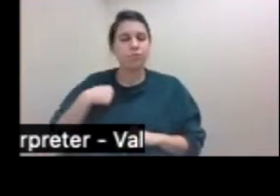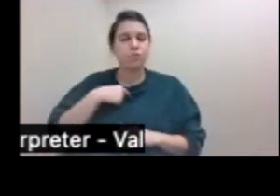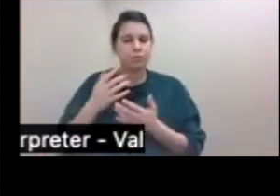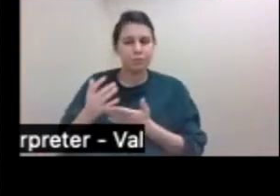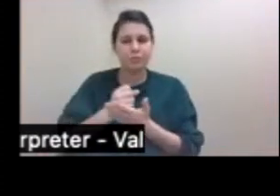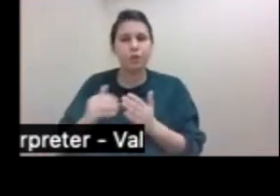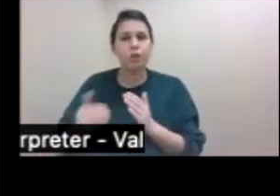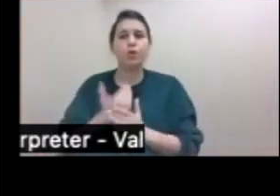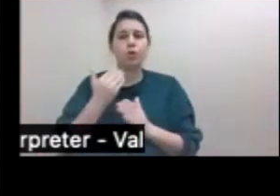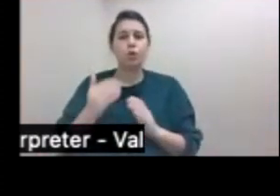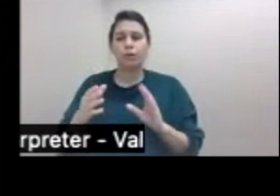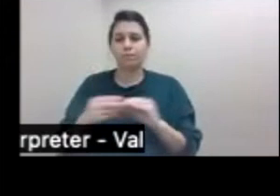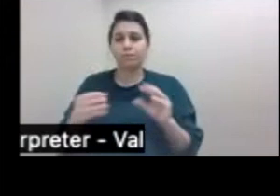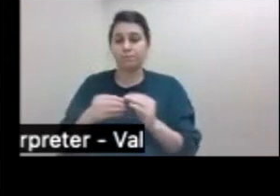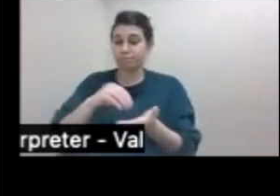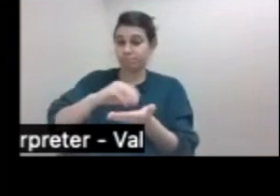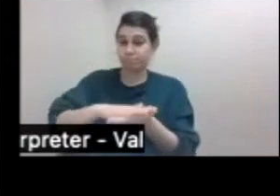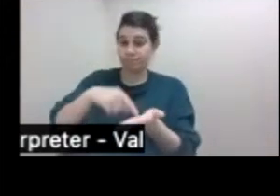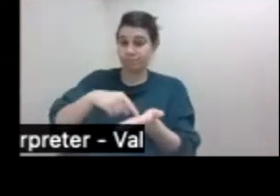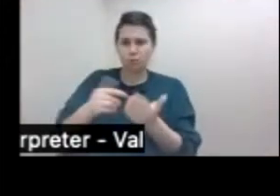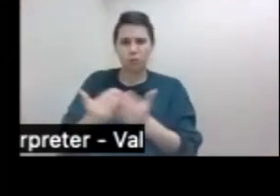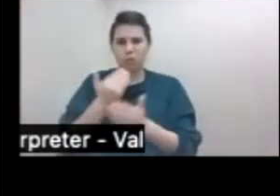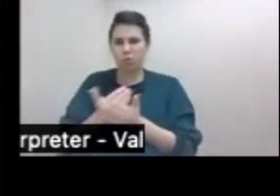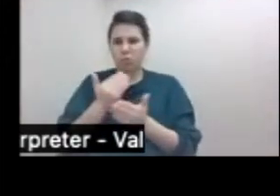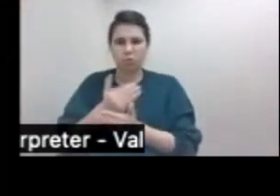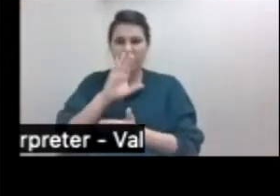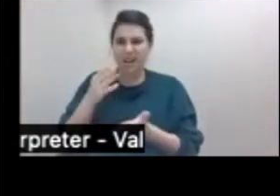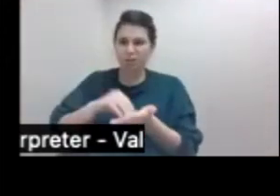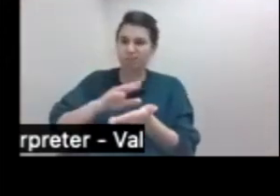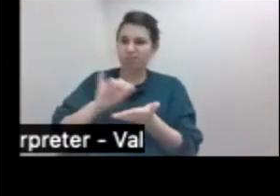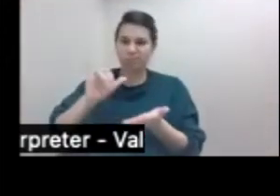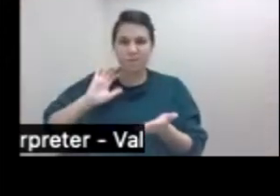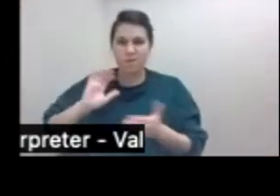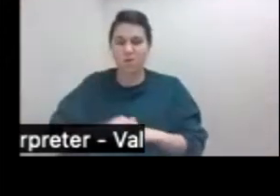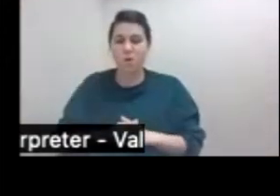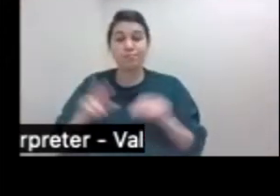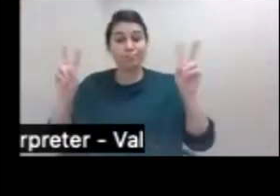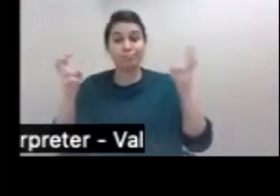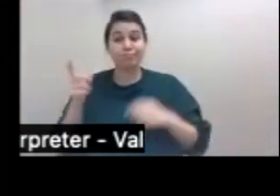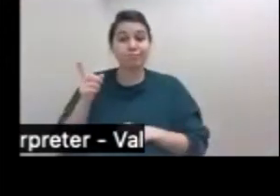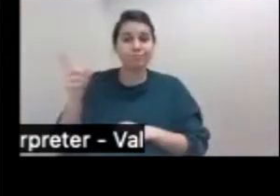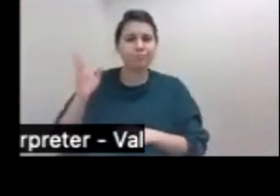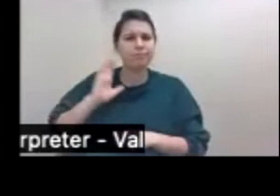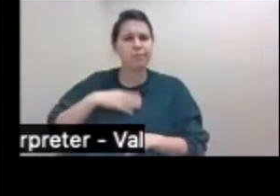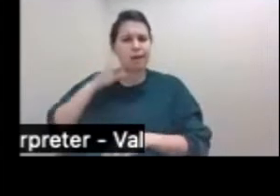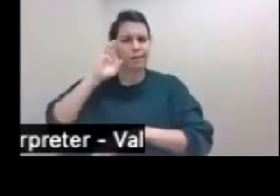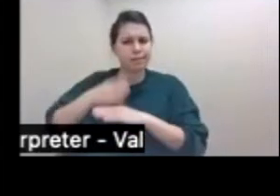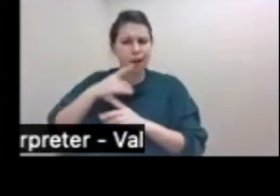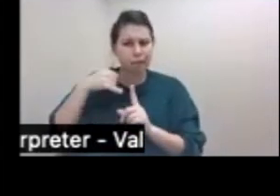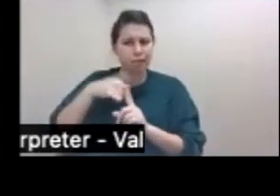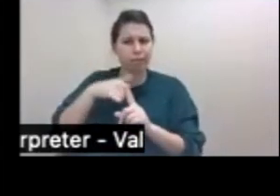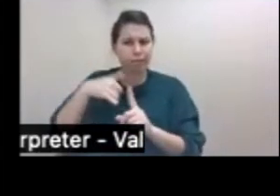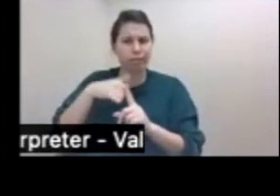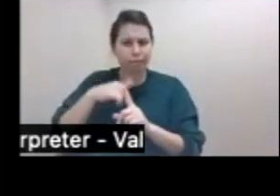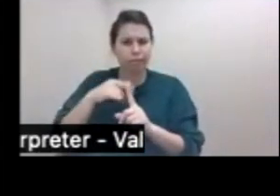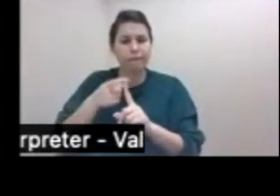testimonies that we had never collected before. Like this mother talking about my son was bullied by classmates at school because I'm an